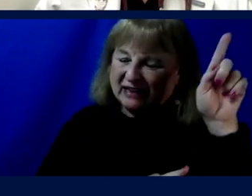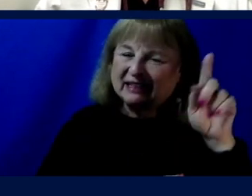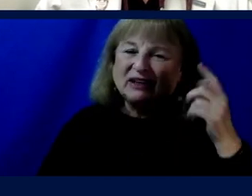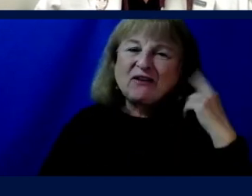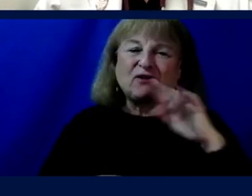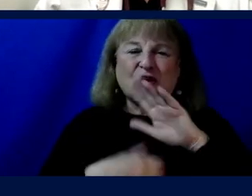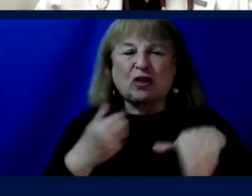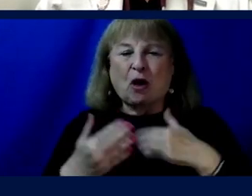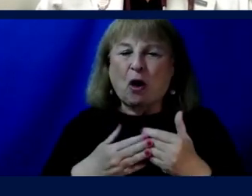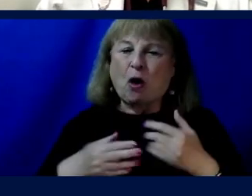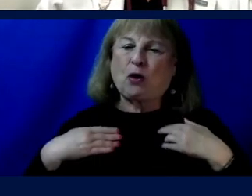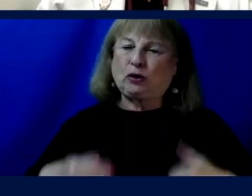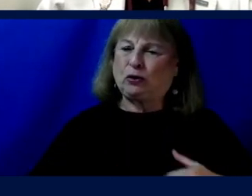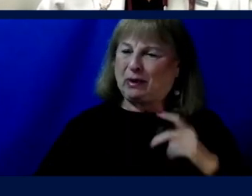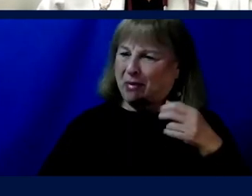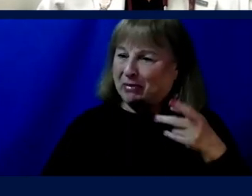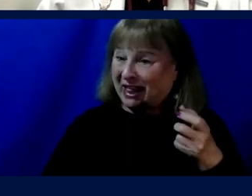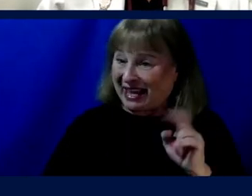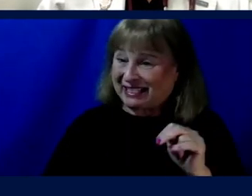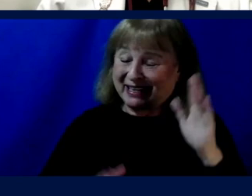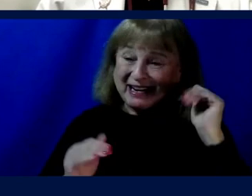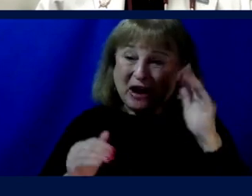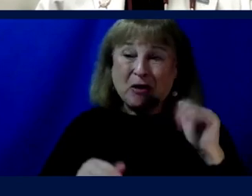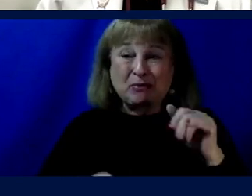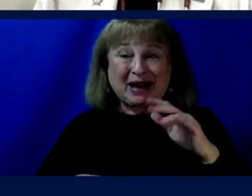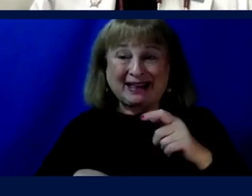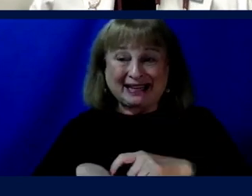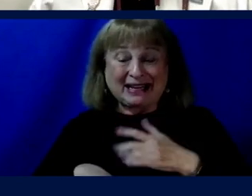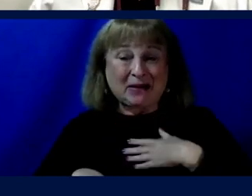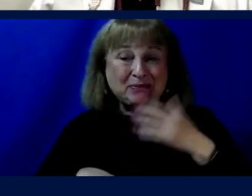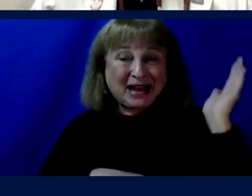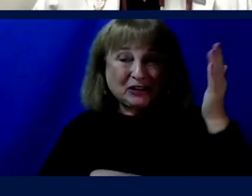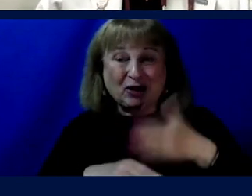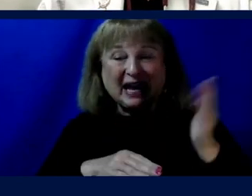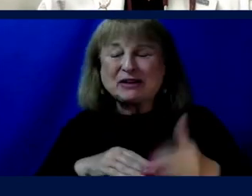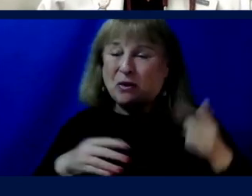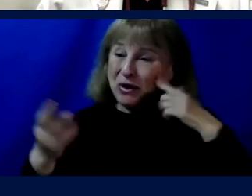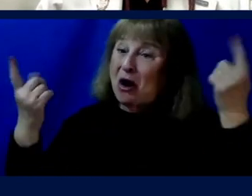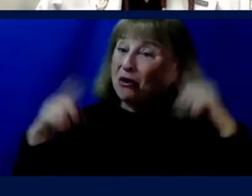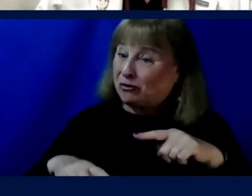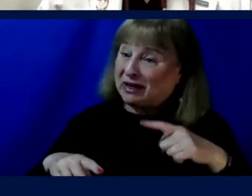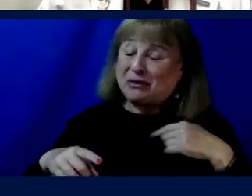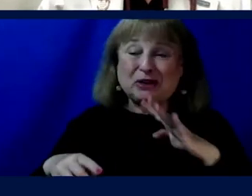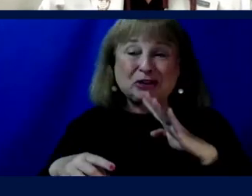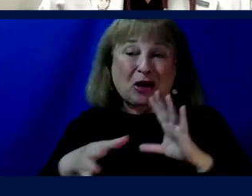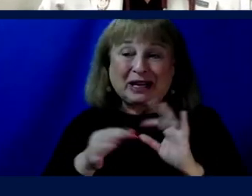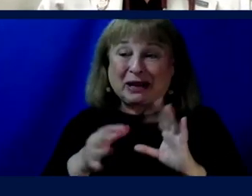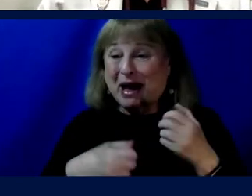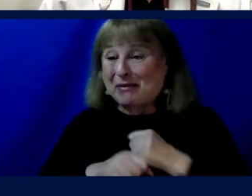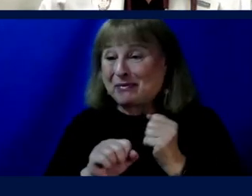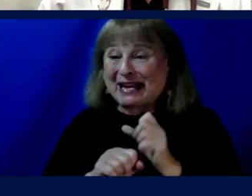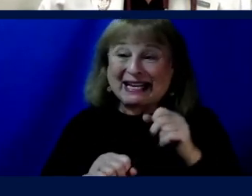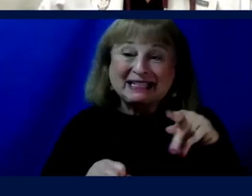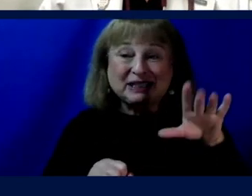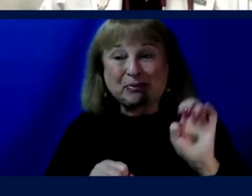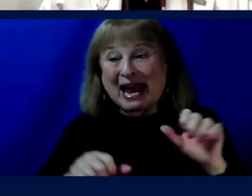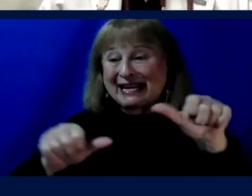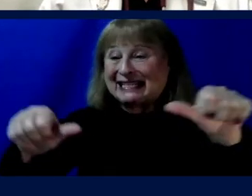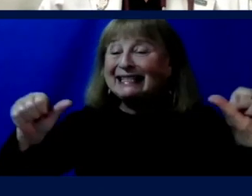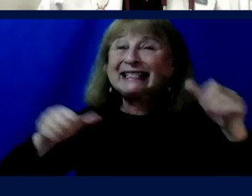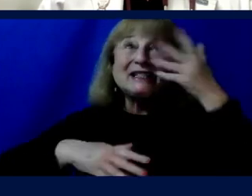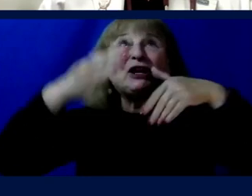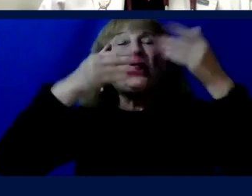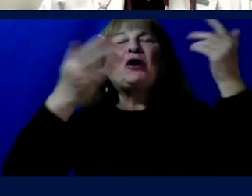population. And I hope by the time my talk ends, we'll all be in agreement that basically we're just talking about making space universally